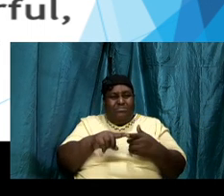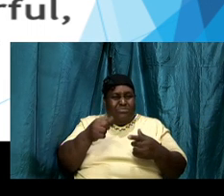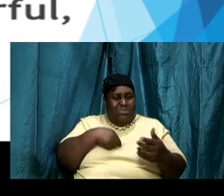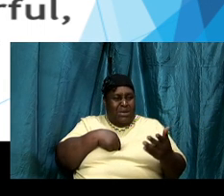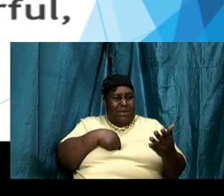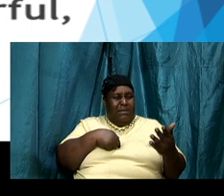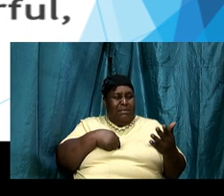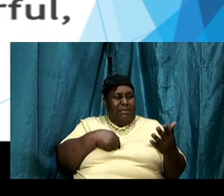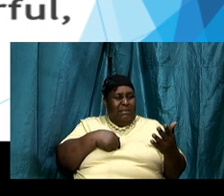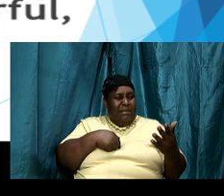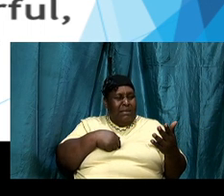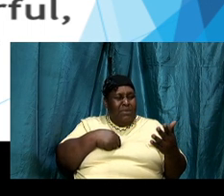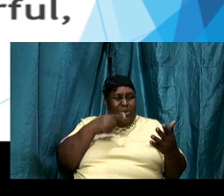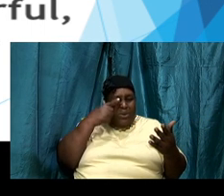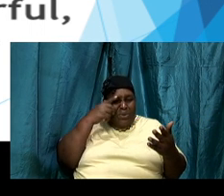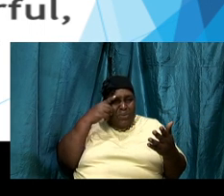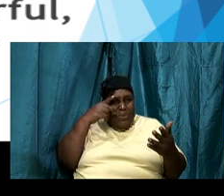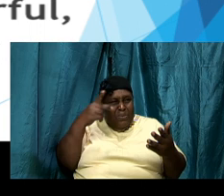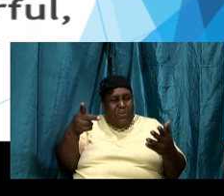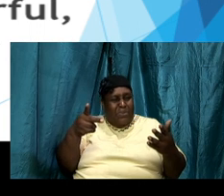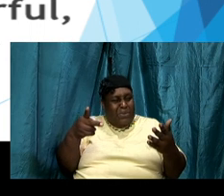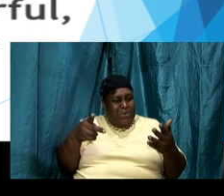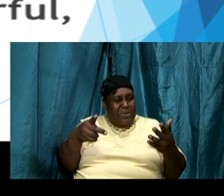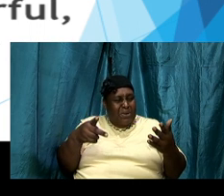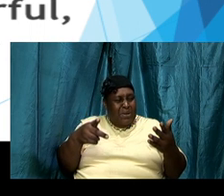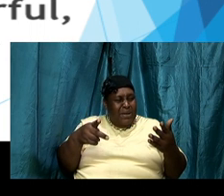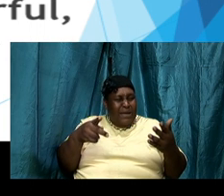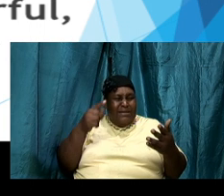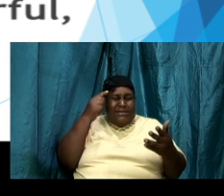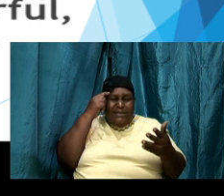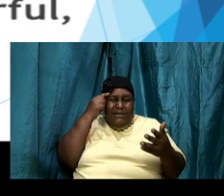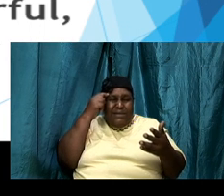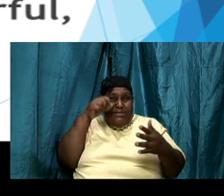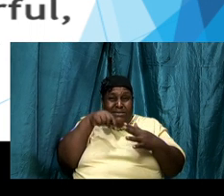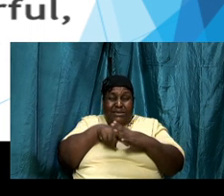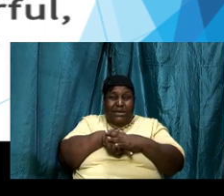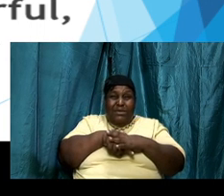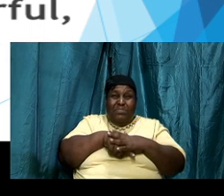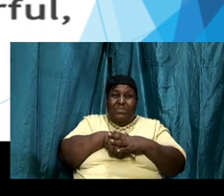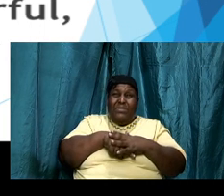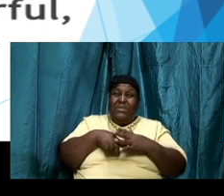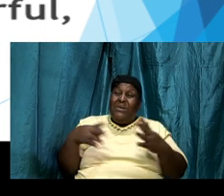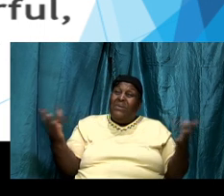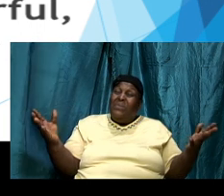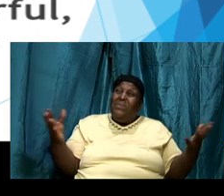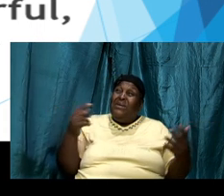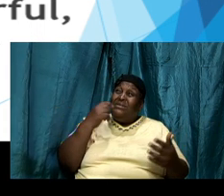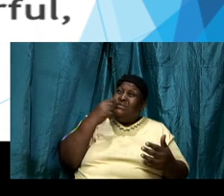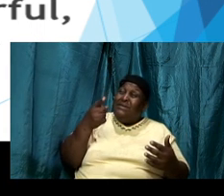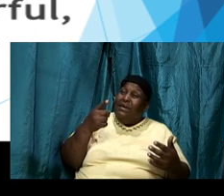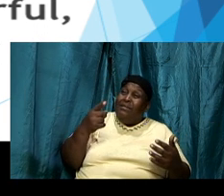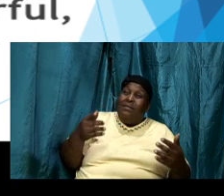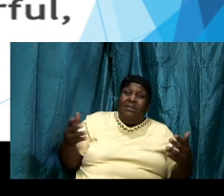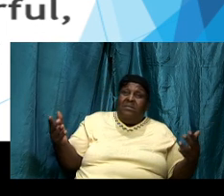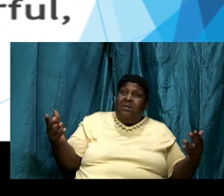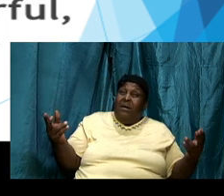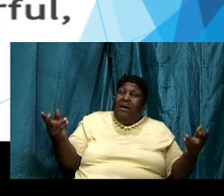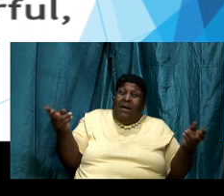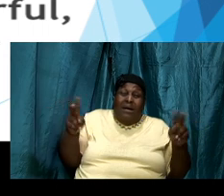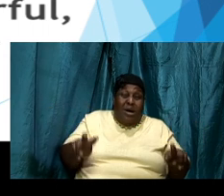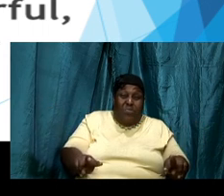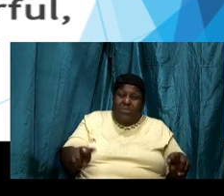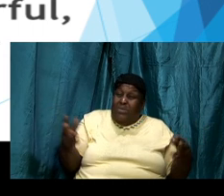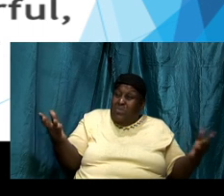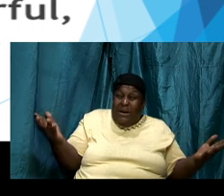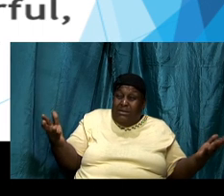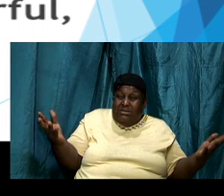deeply and try to see what is being said what starts to happen one we said it